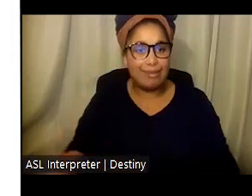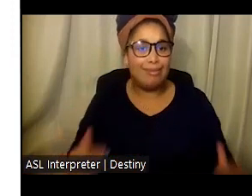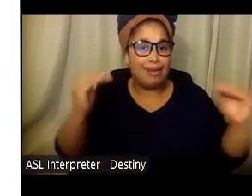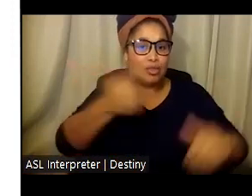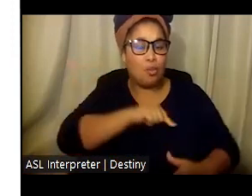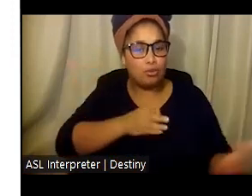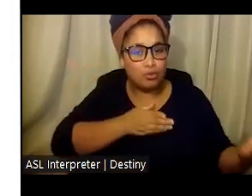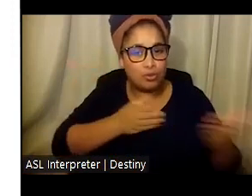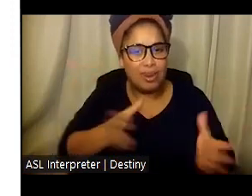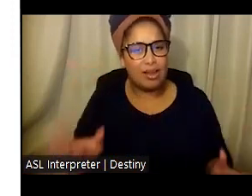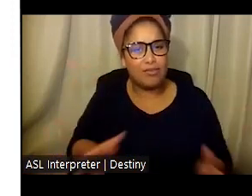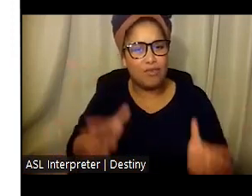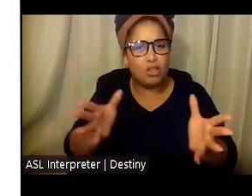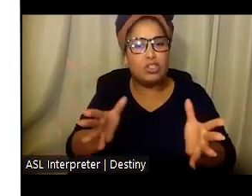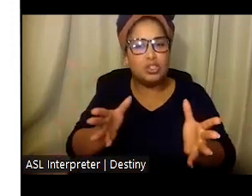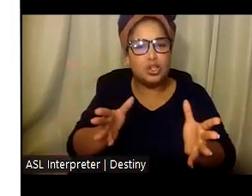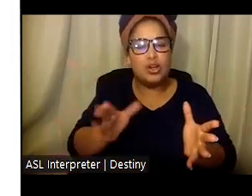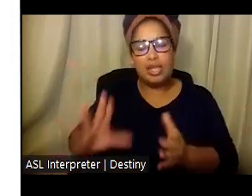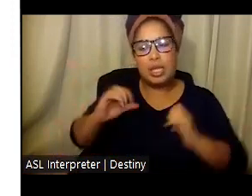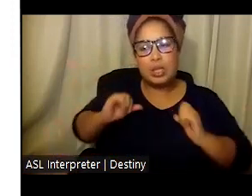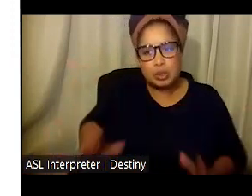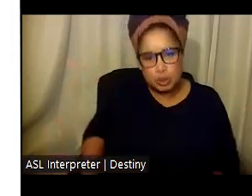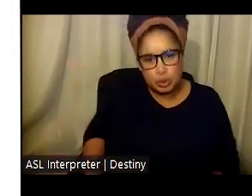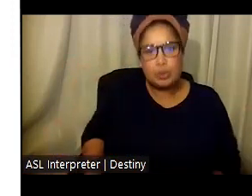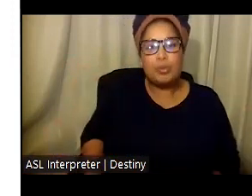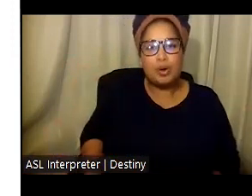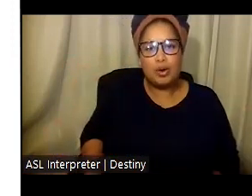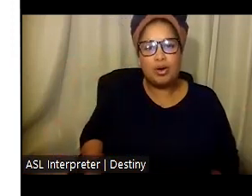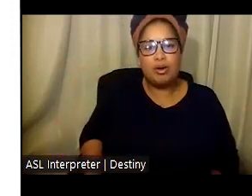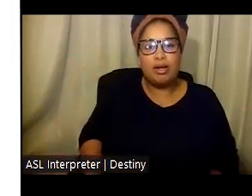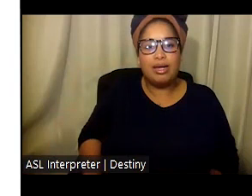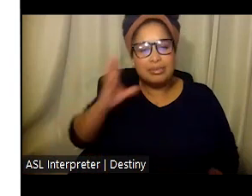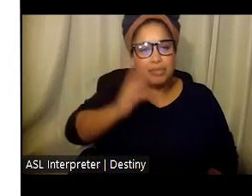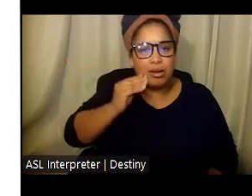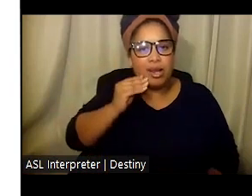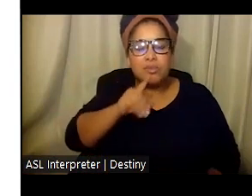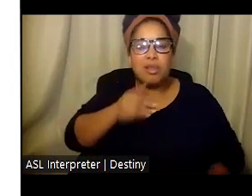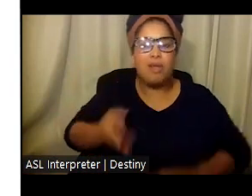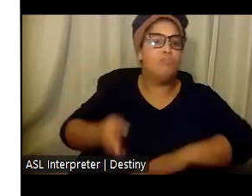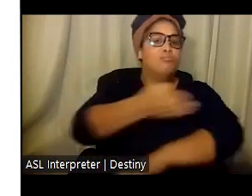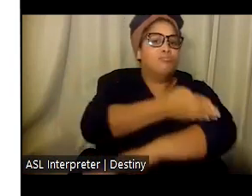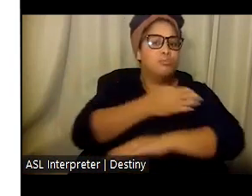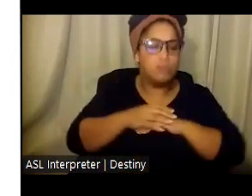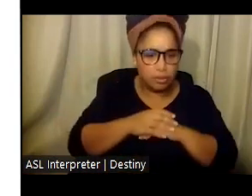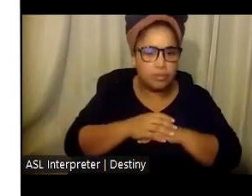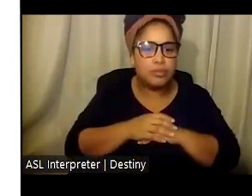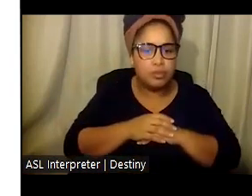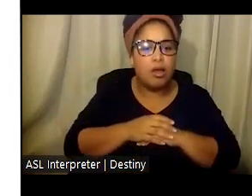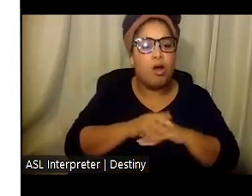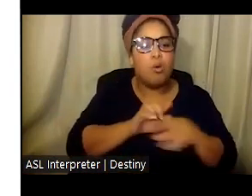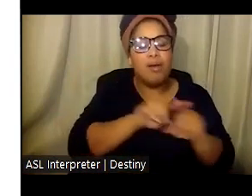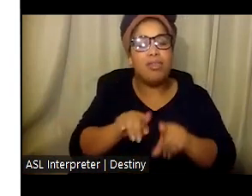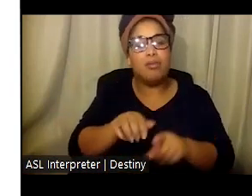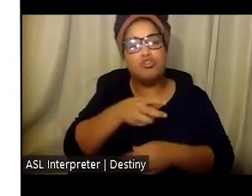and foster improved consumer experience. DSP University will provide DSPs with transferable training,